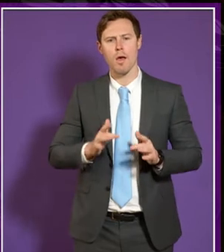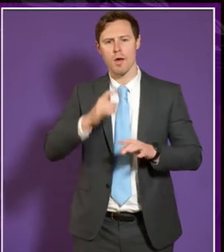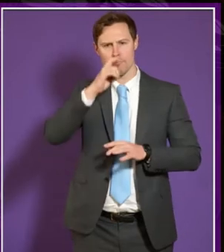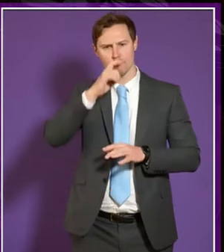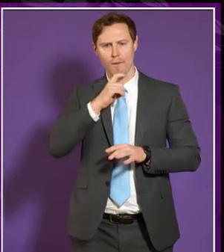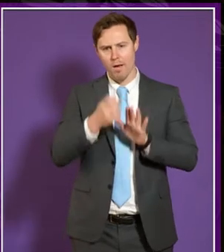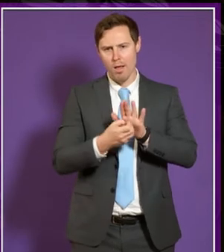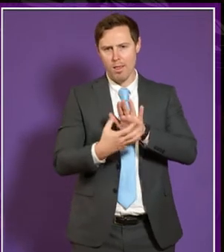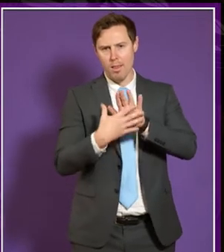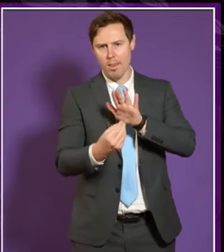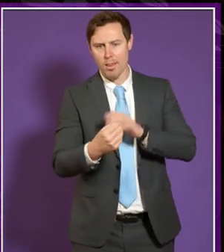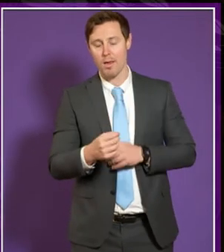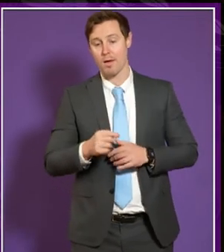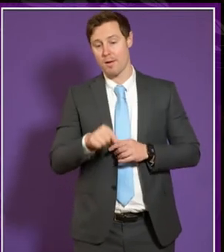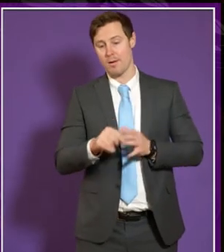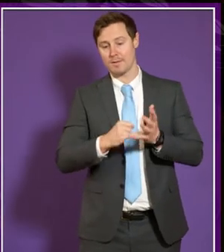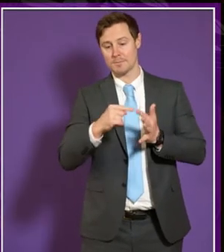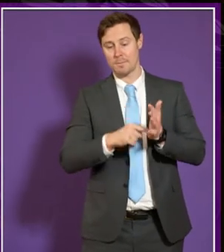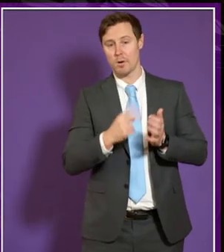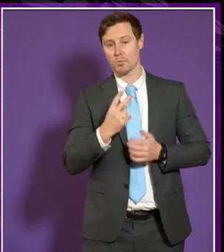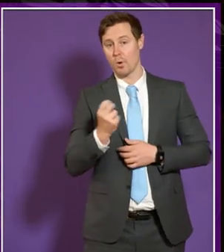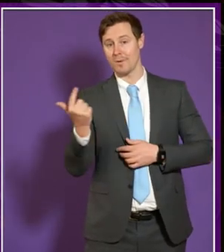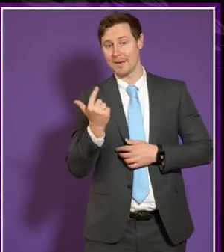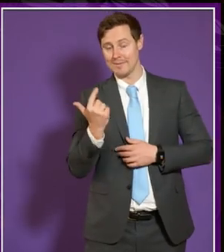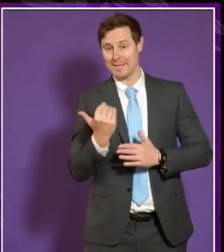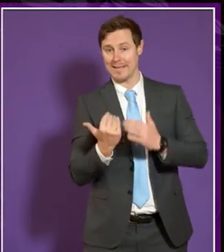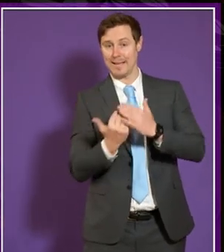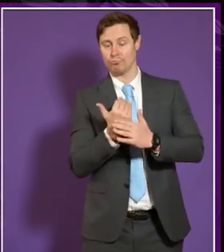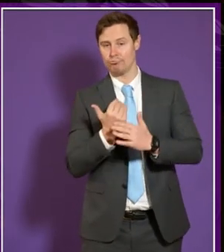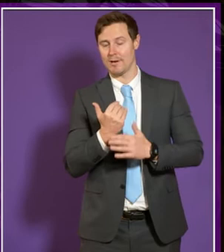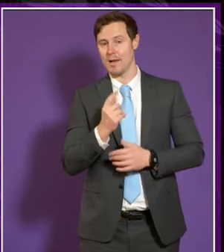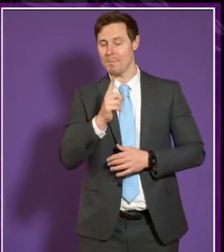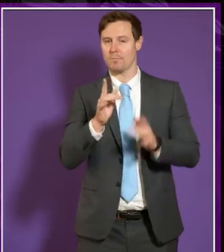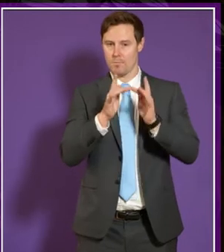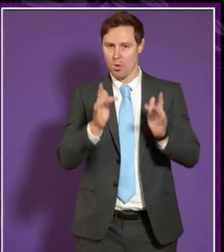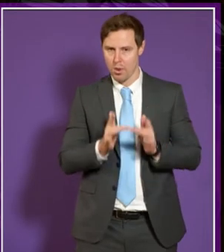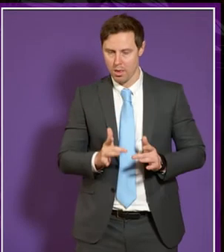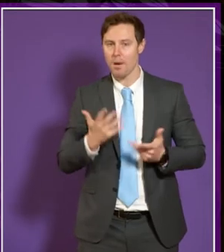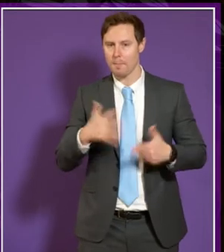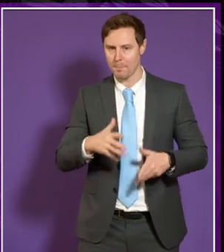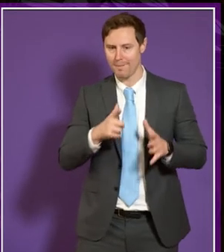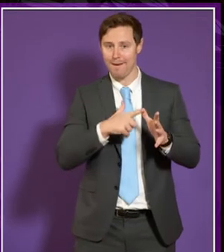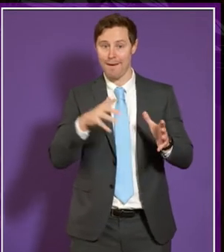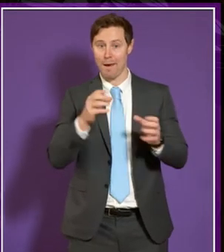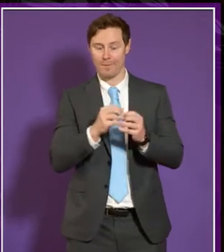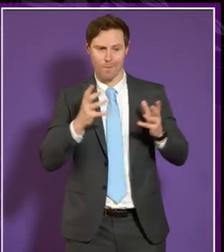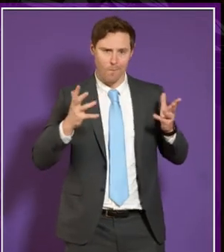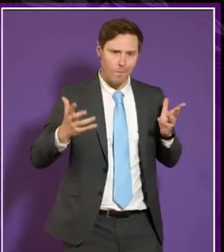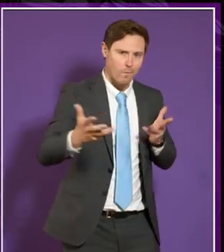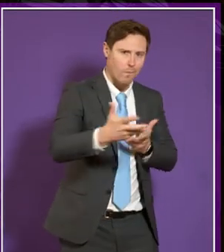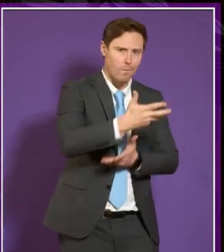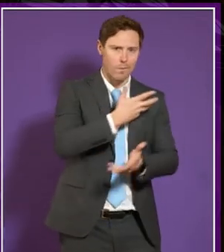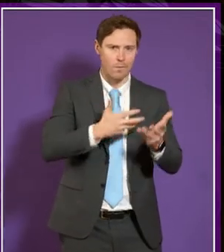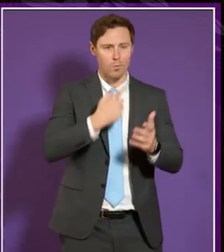September 2017 entry and there has been extensive discussion within Aberdeen about that journey for the